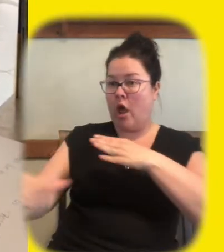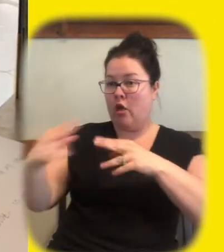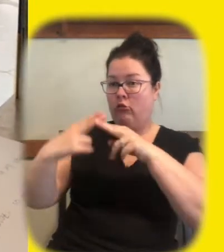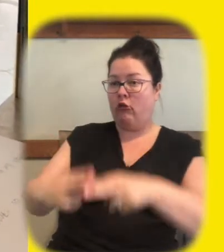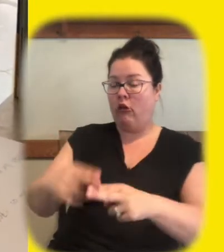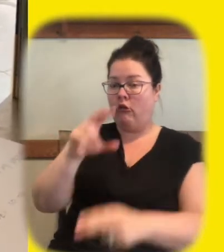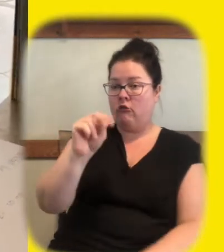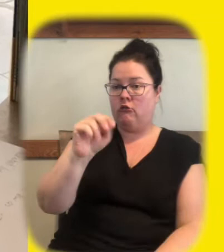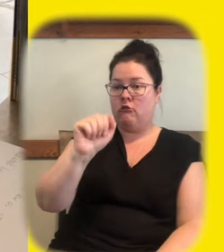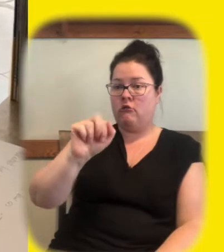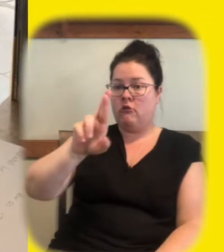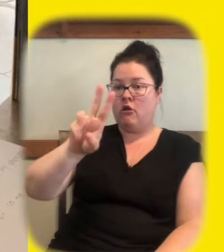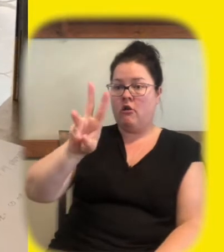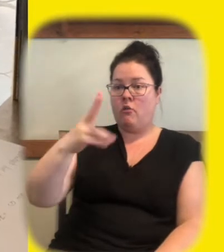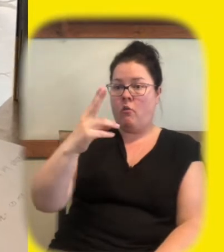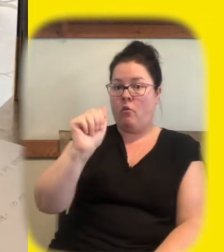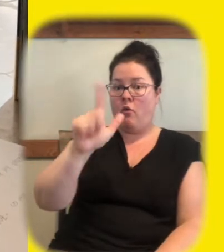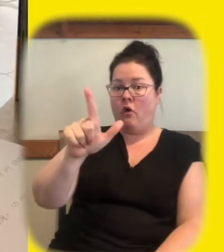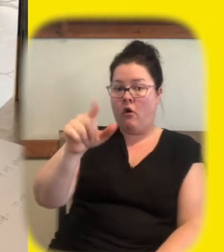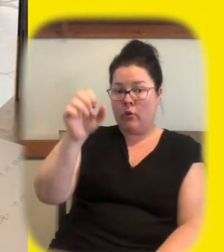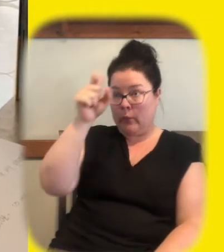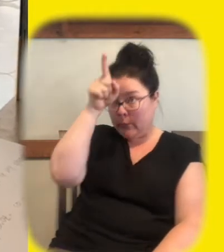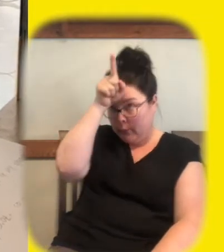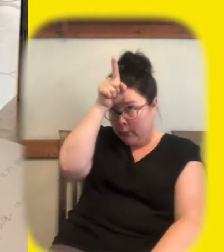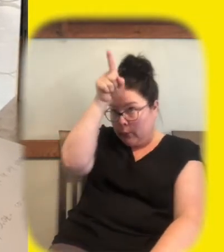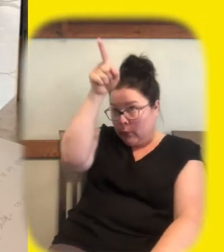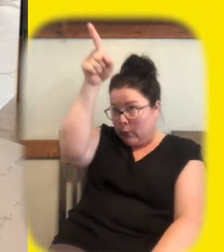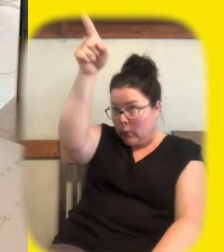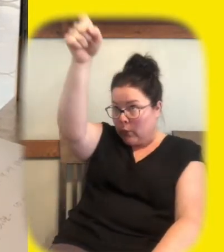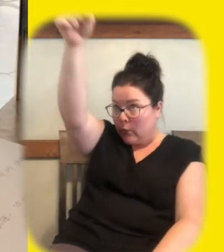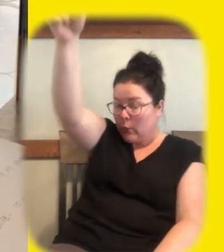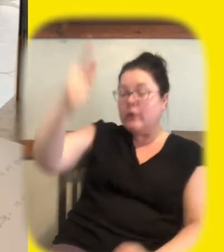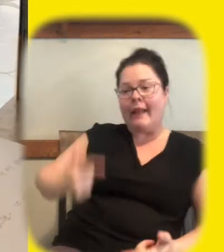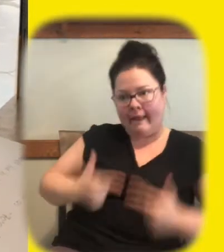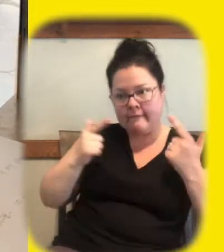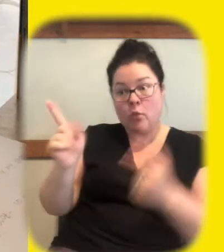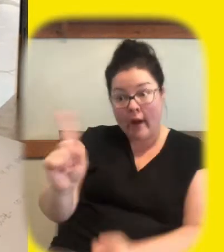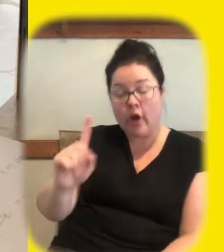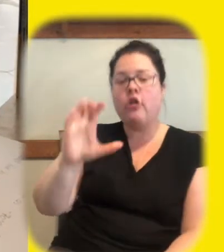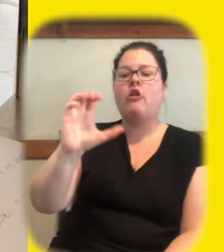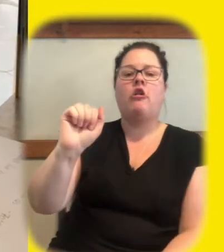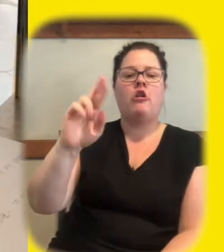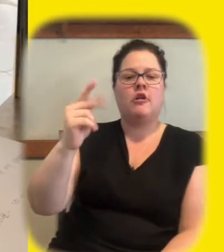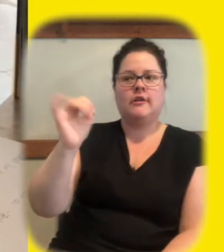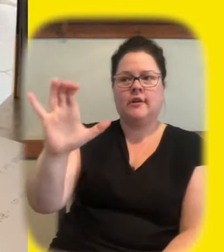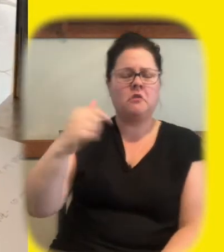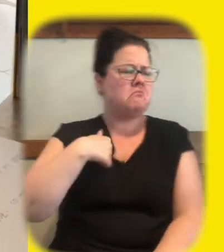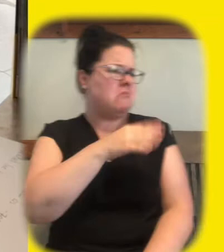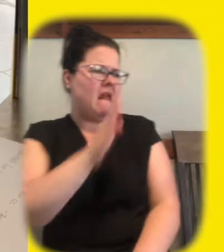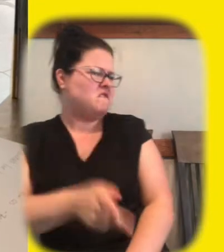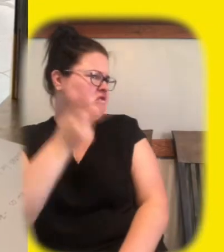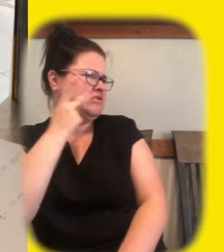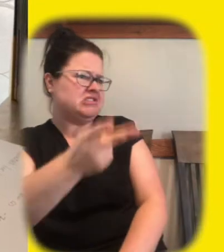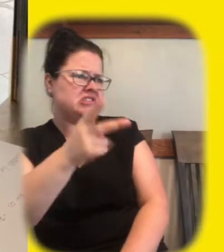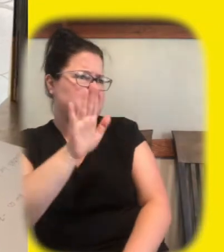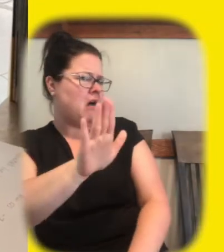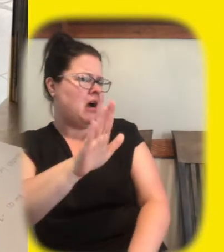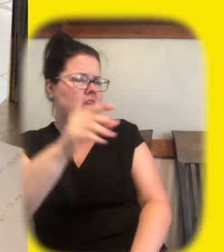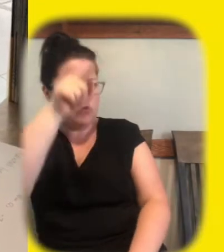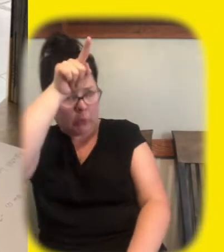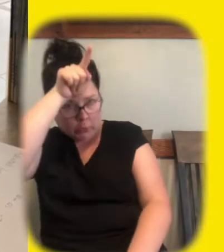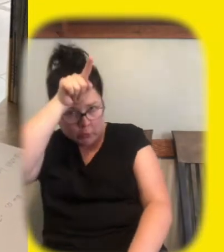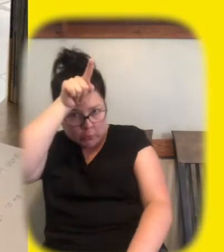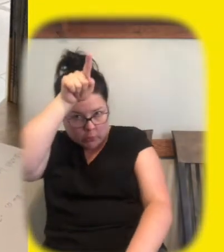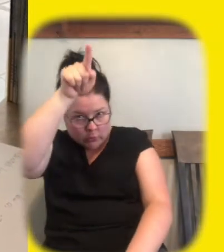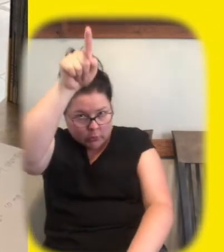narwhals live in the arctic yeah narwhals live in the arctic i have never seen a narwhal you have